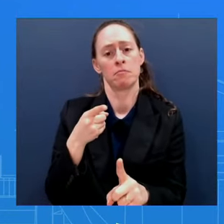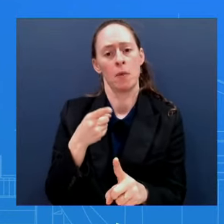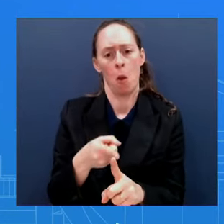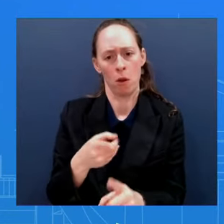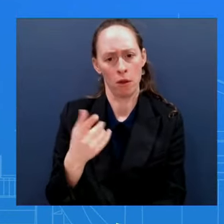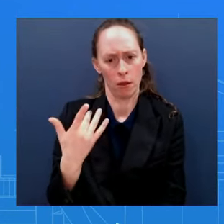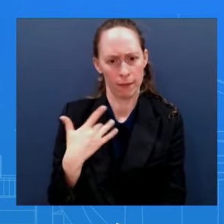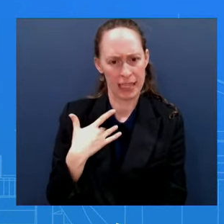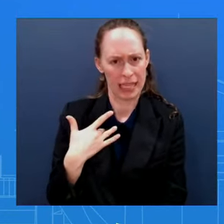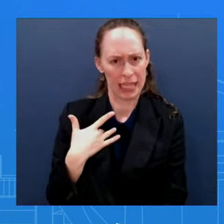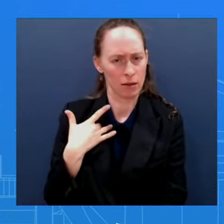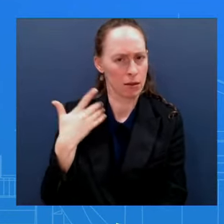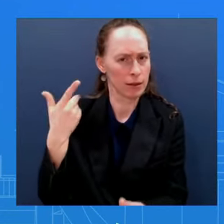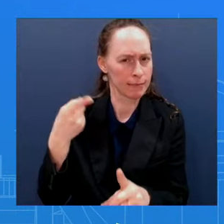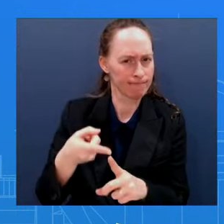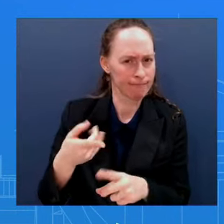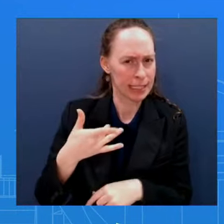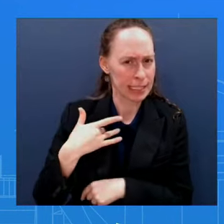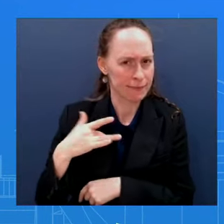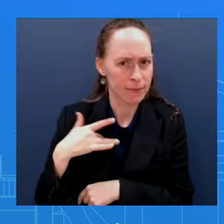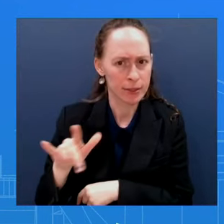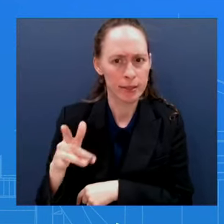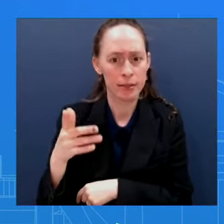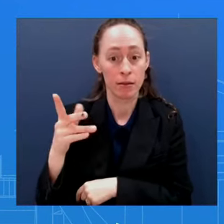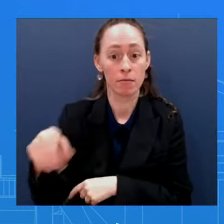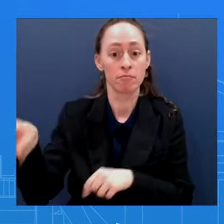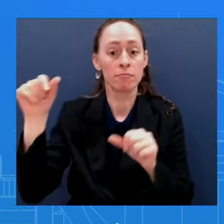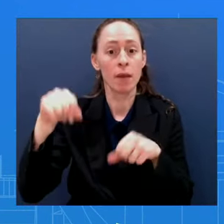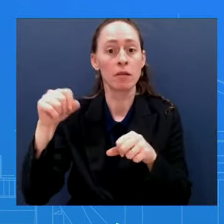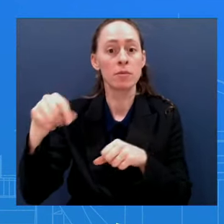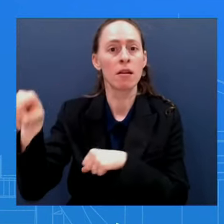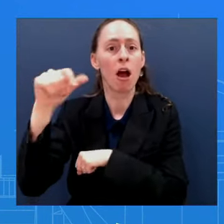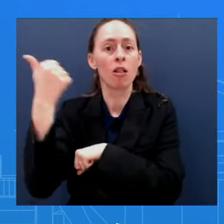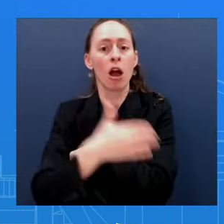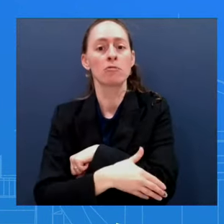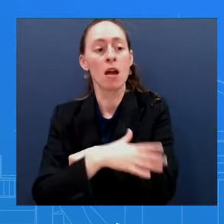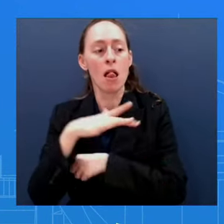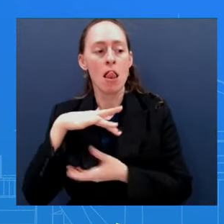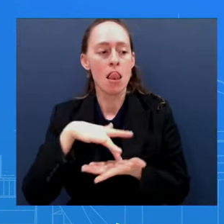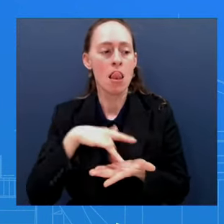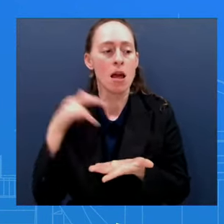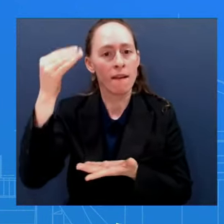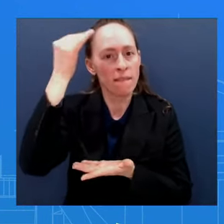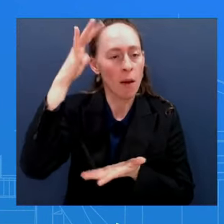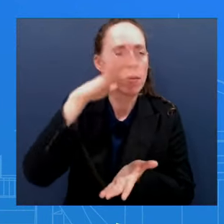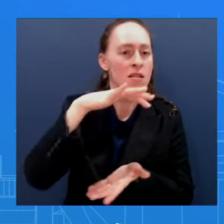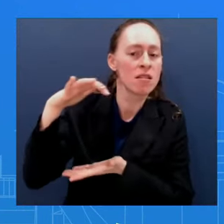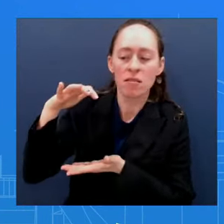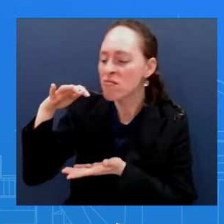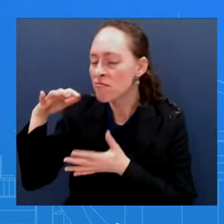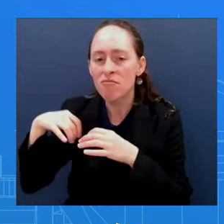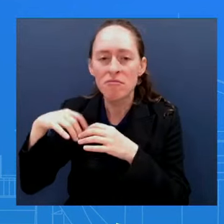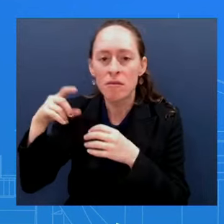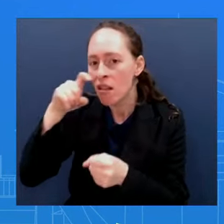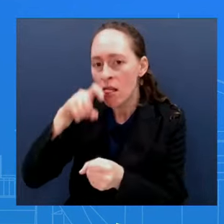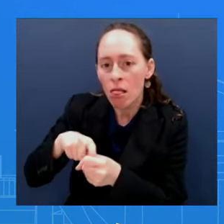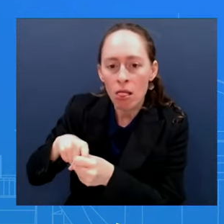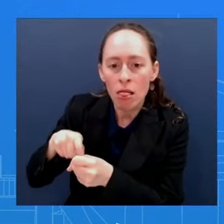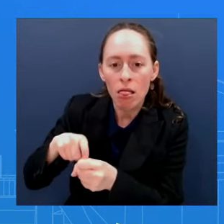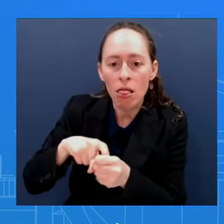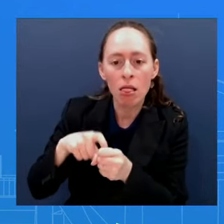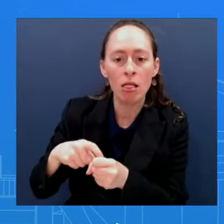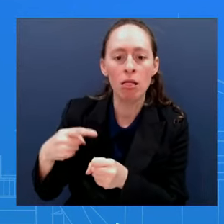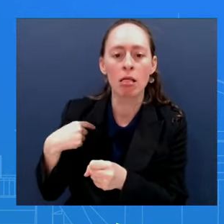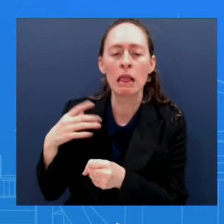by foreign actors I think that's as far as I can go Does believe it's wise for people to use TikTok? Again, that's not something that